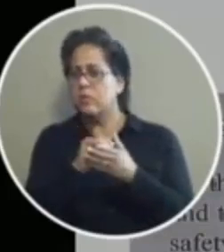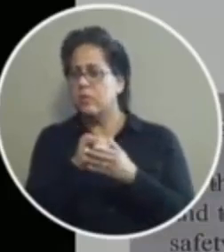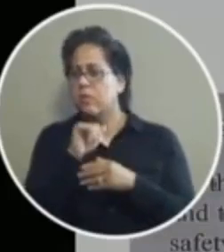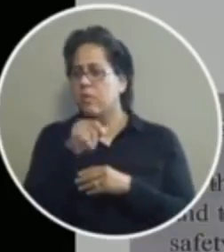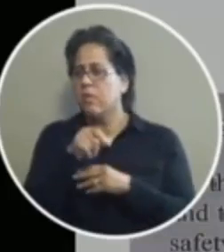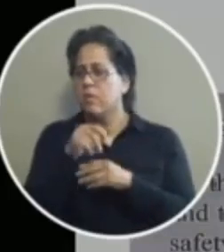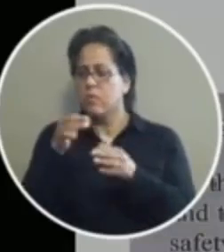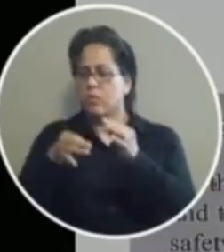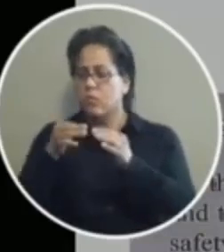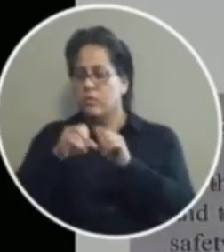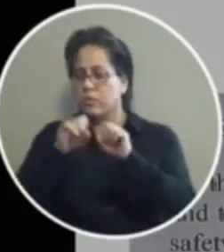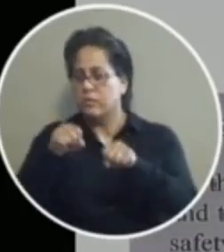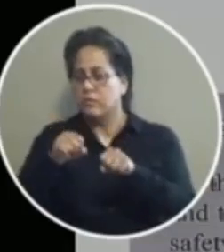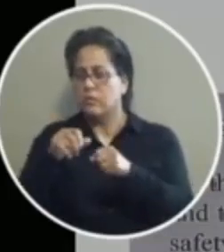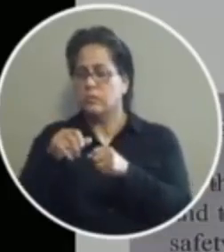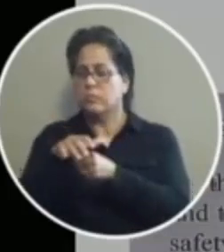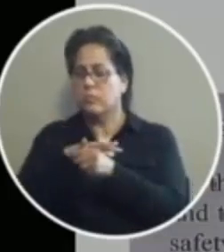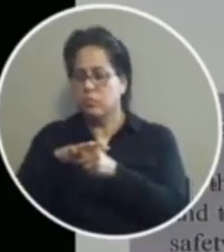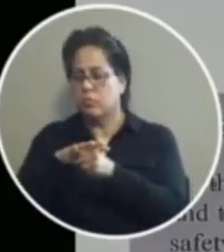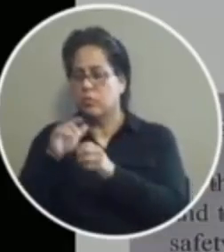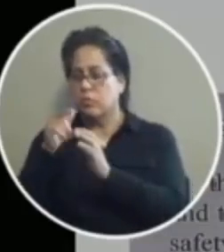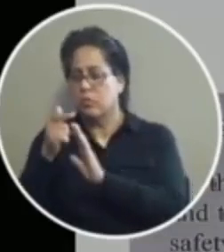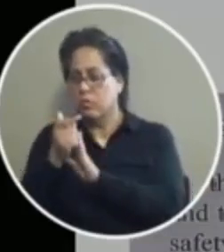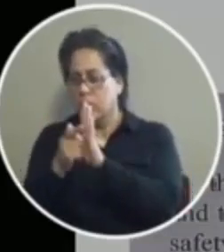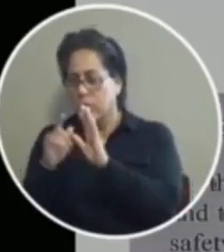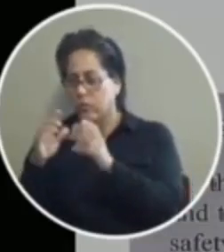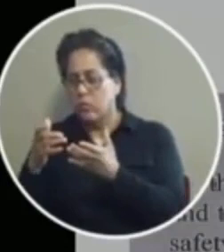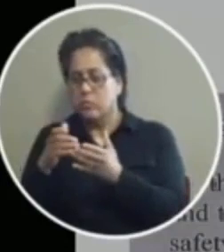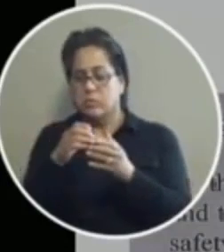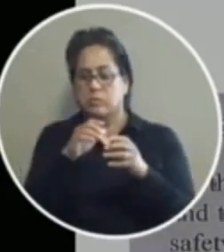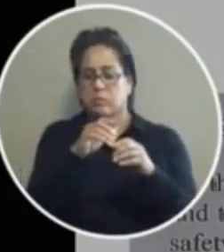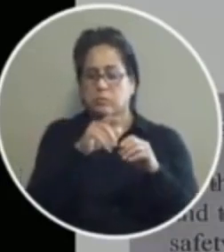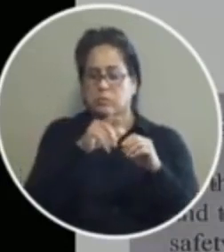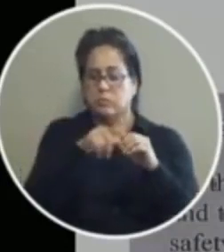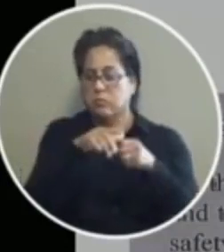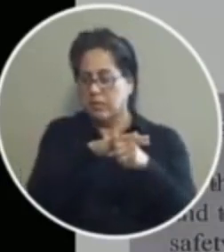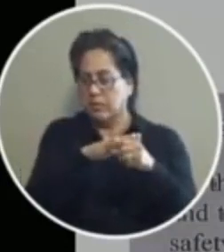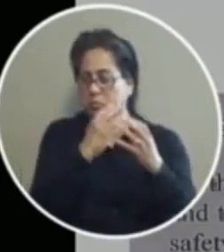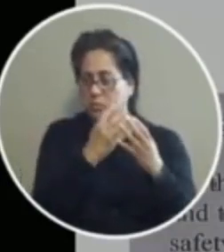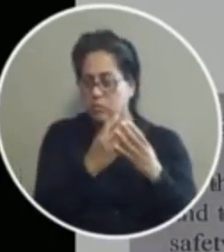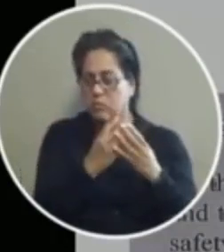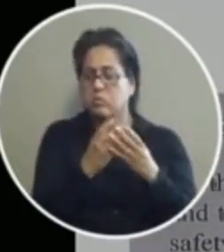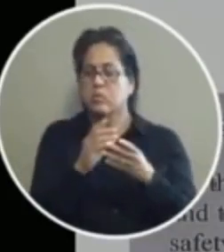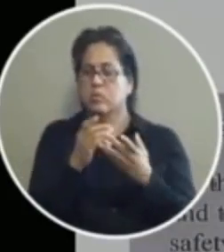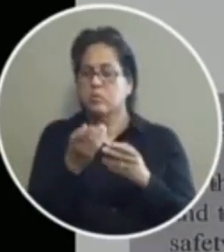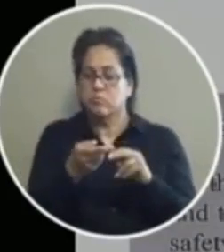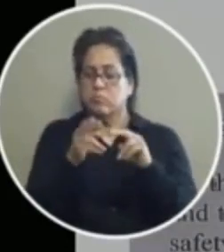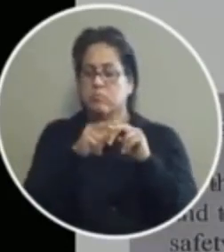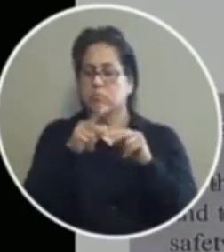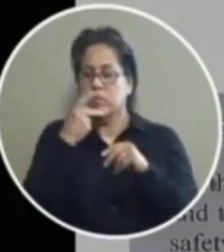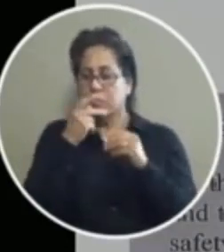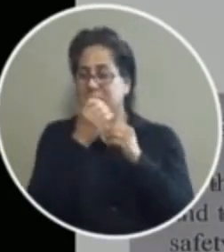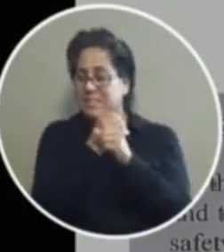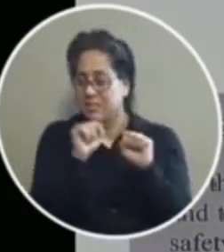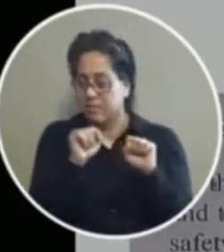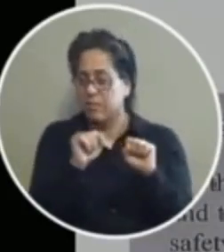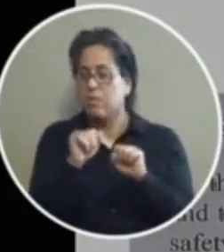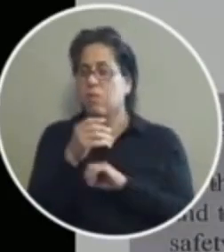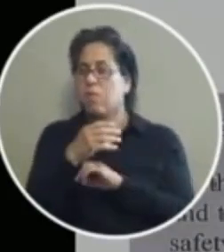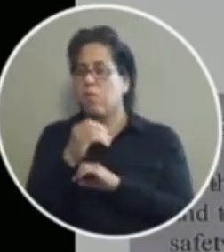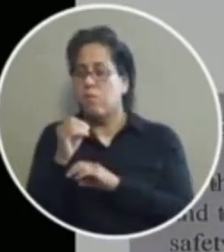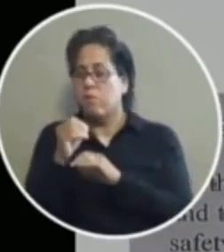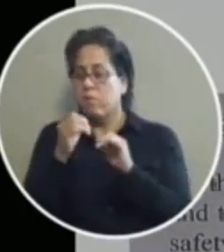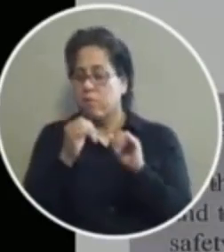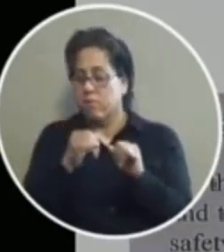of the court system local law enforcement and the el paso county jail are used responsibly to increase public safety individuals and